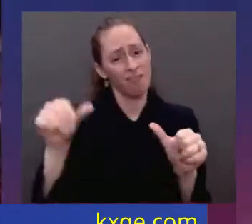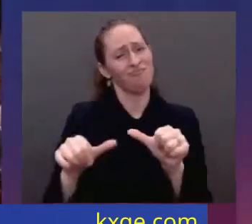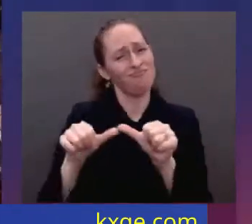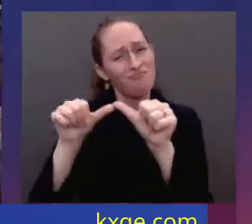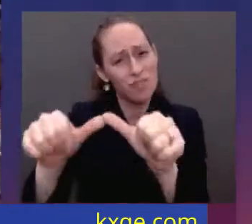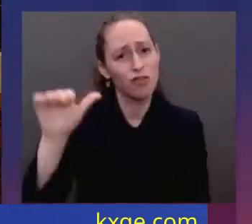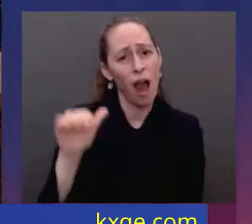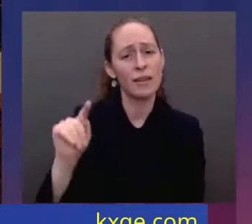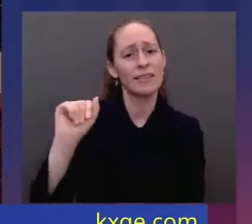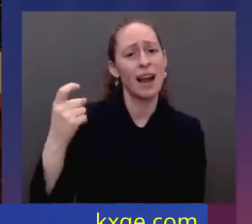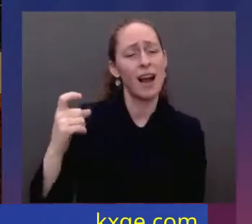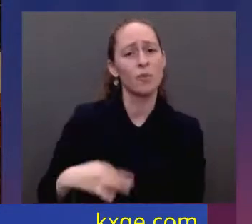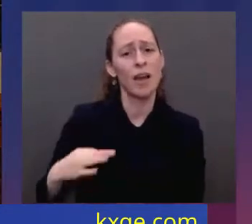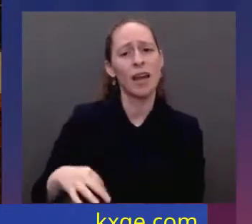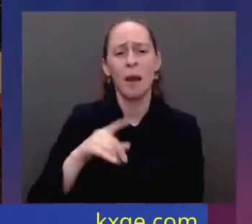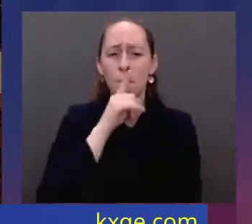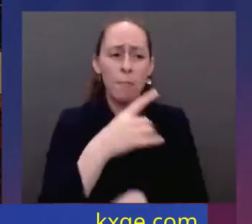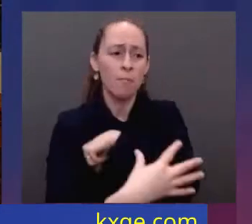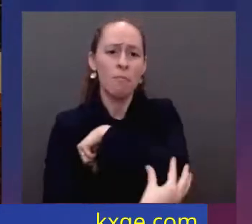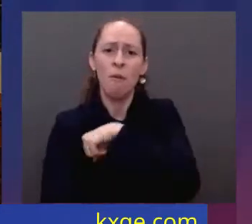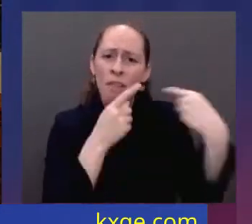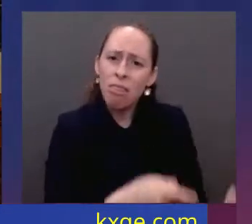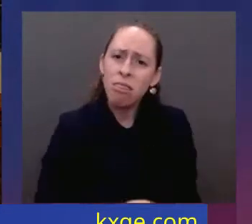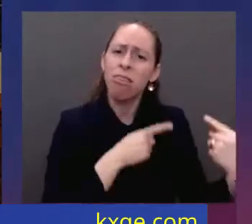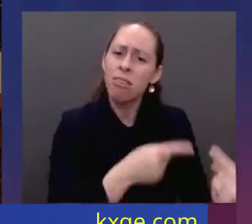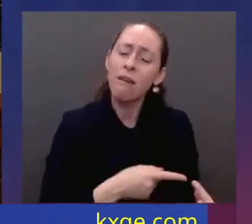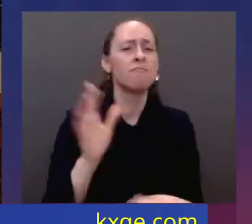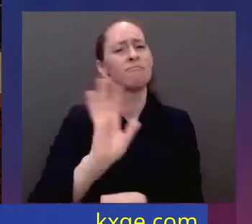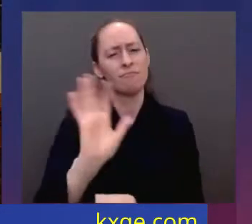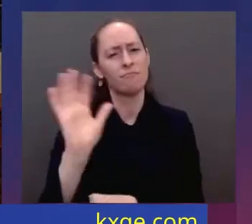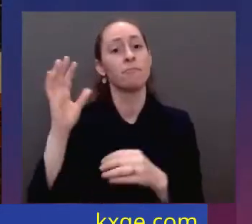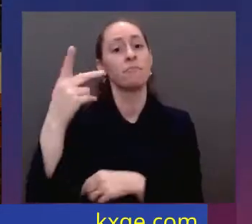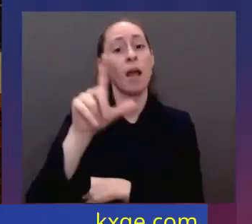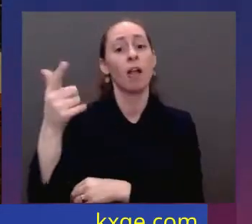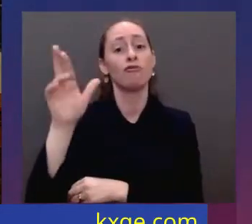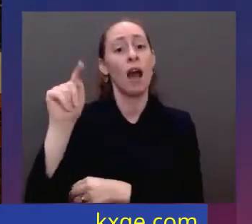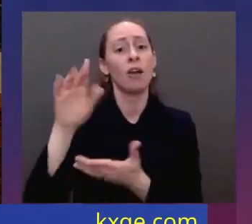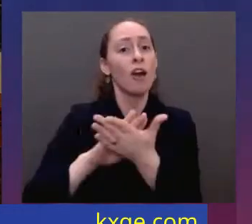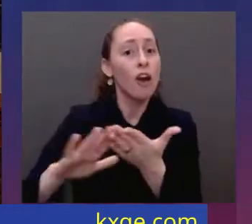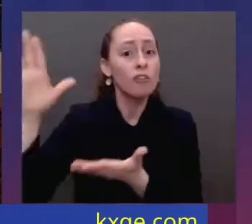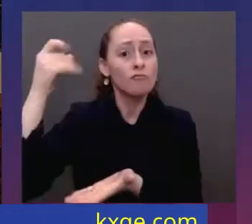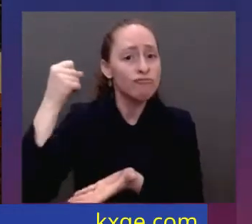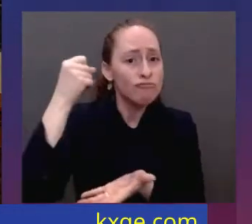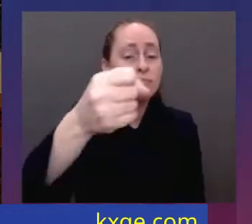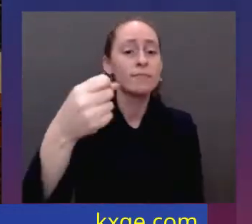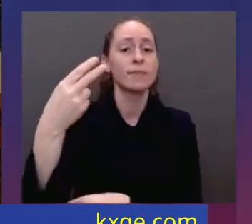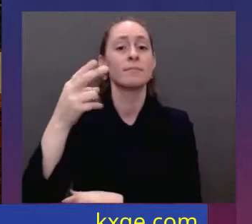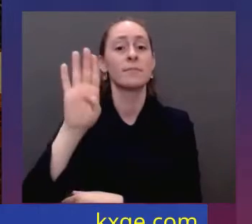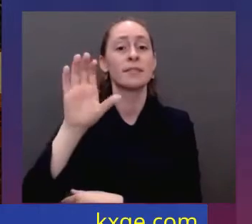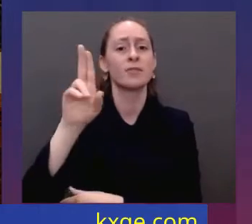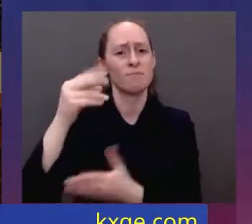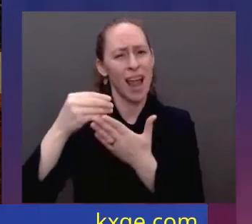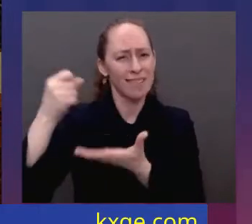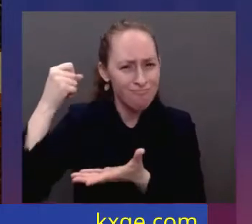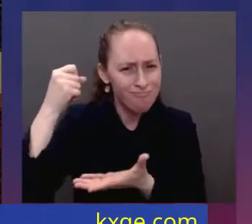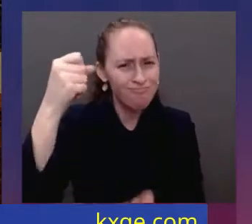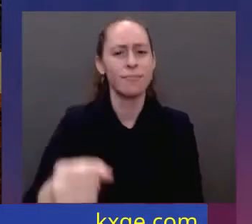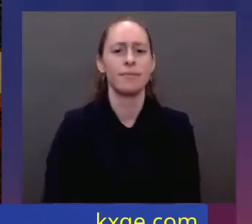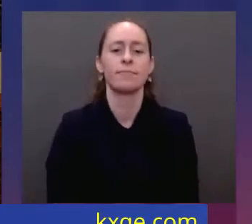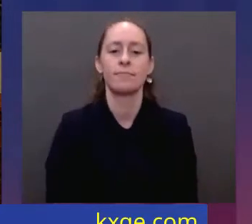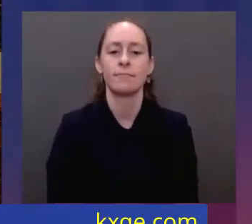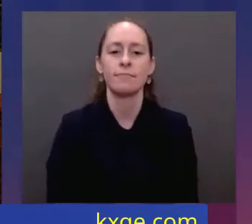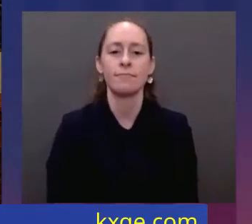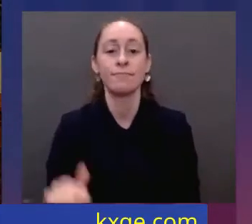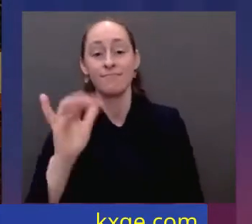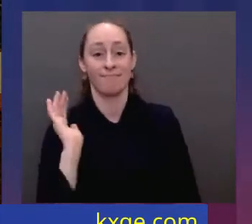Let's increase Pell Grants, increase our historic support for HBCUs and invest in what Jill, our first lady who teaches full-time calls America's best kept secret,